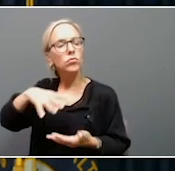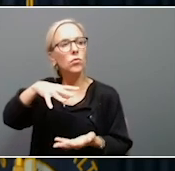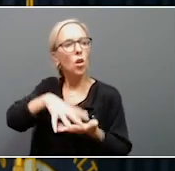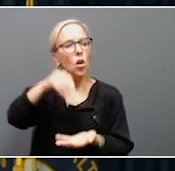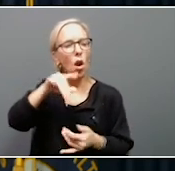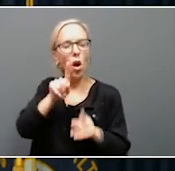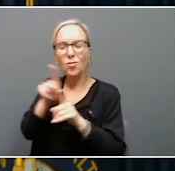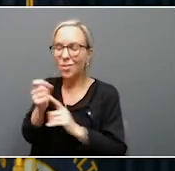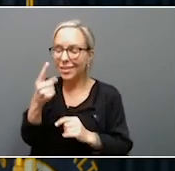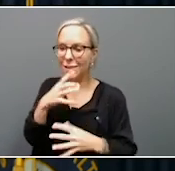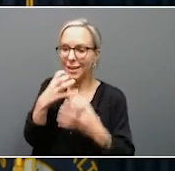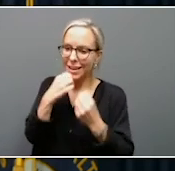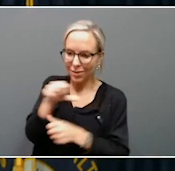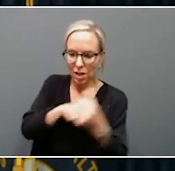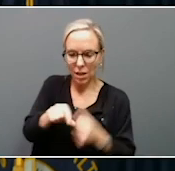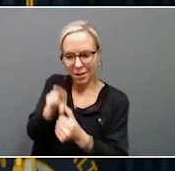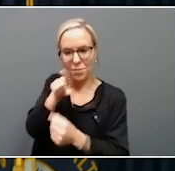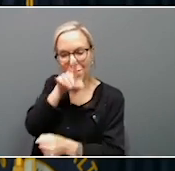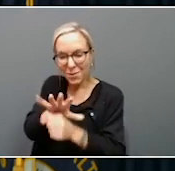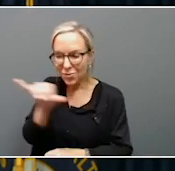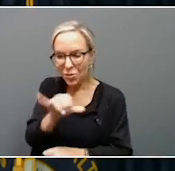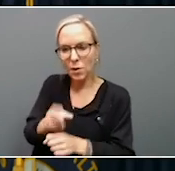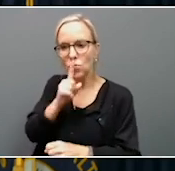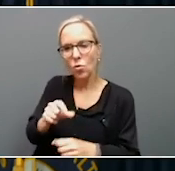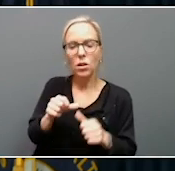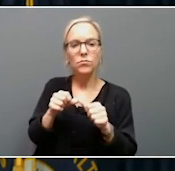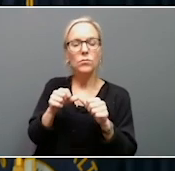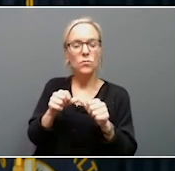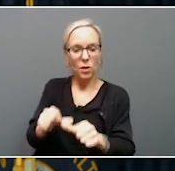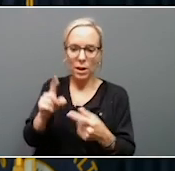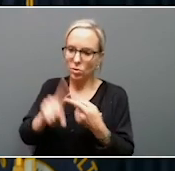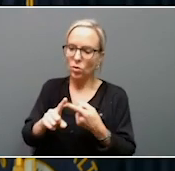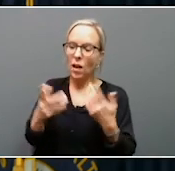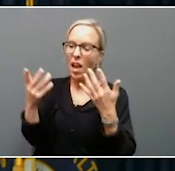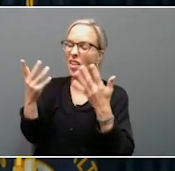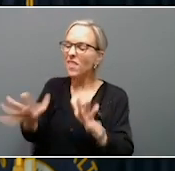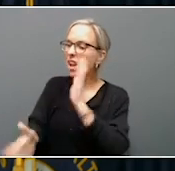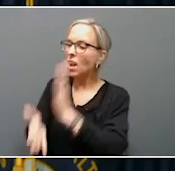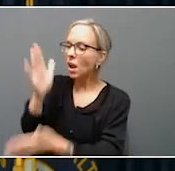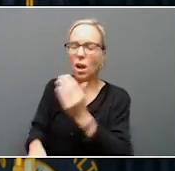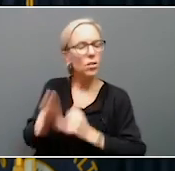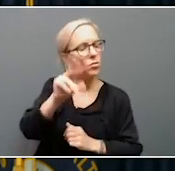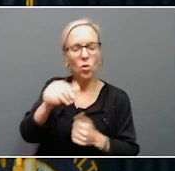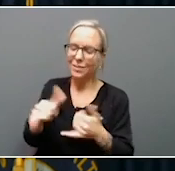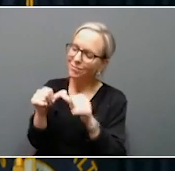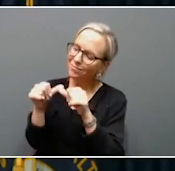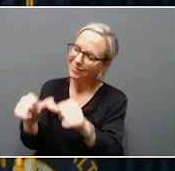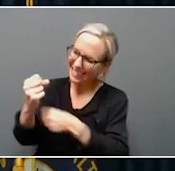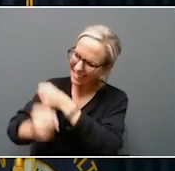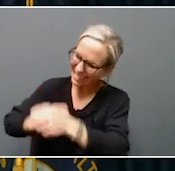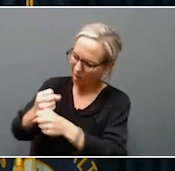the commitment to making sure that we don't stop until the job is done, and that's going to take years. That's plural. We're at one year,